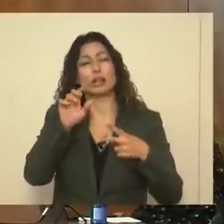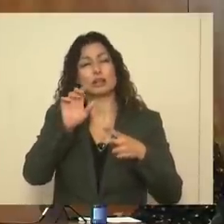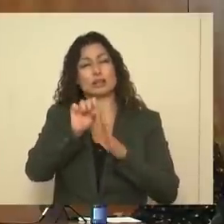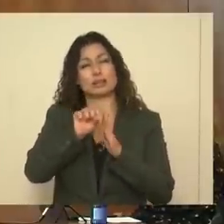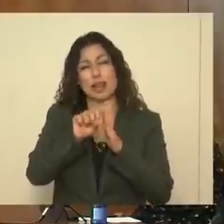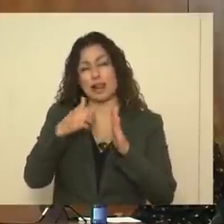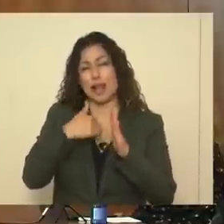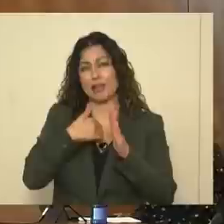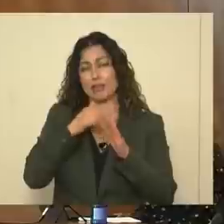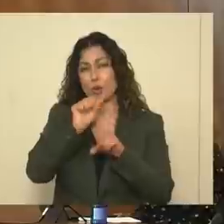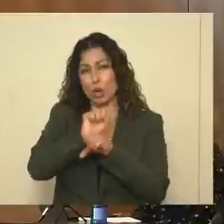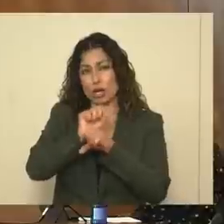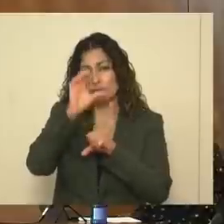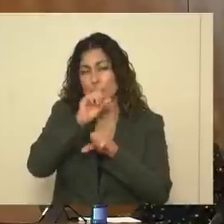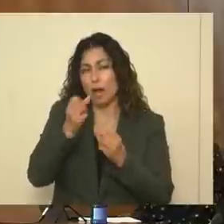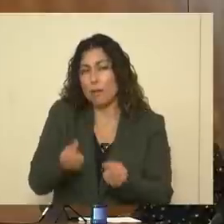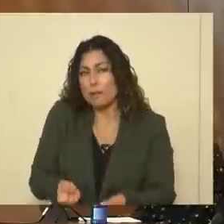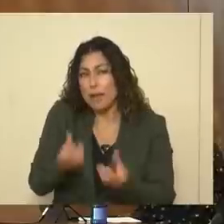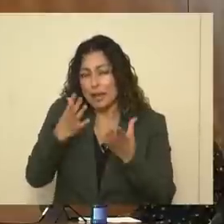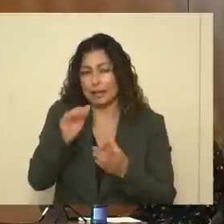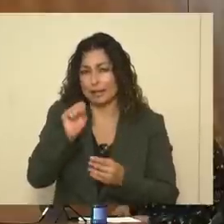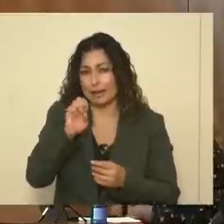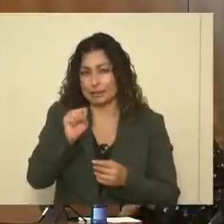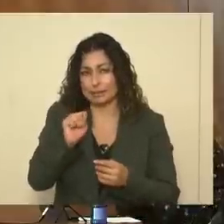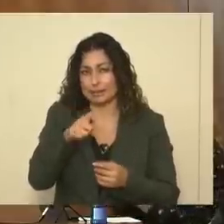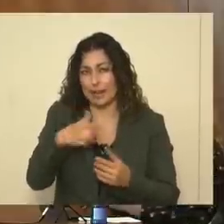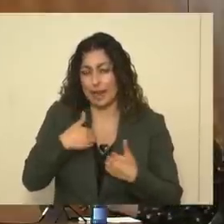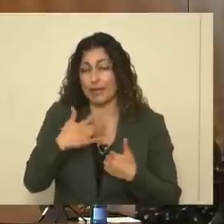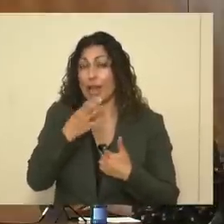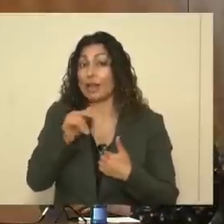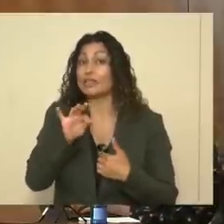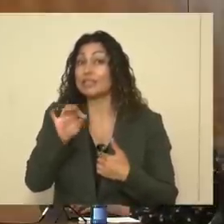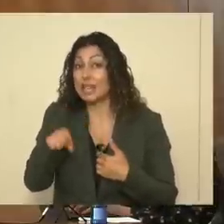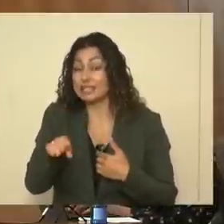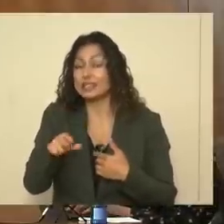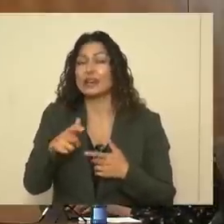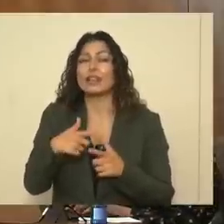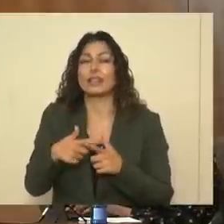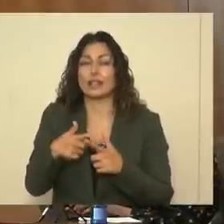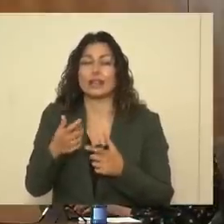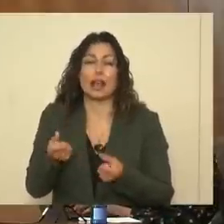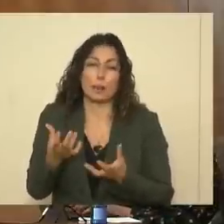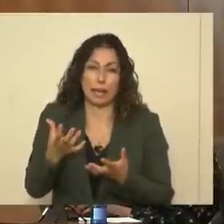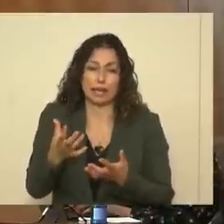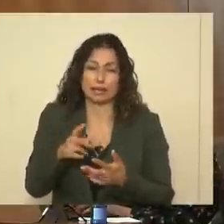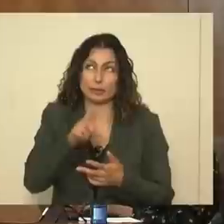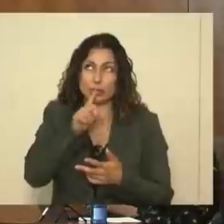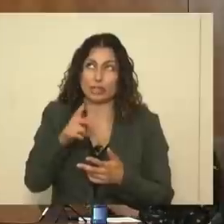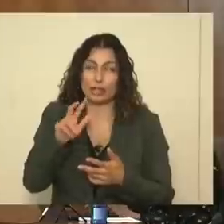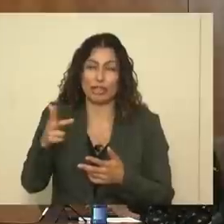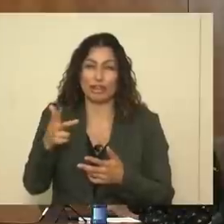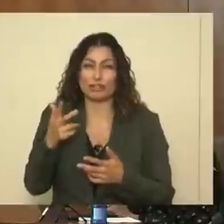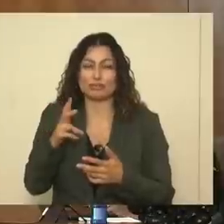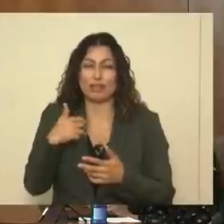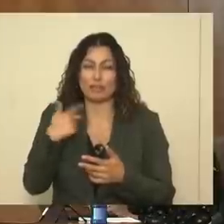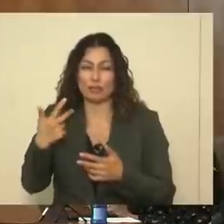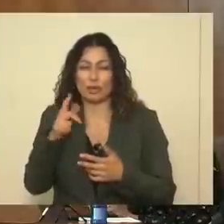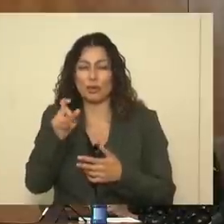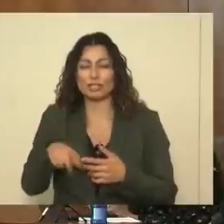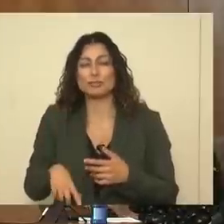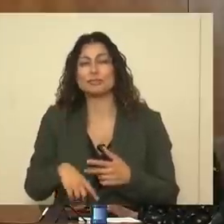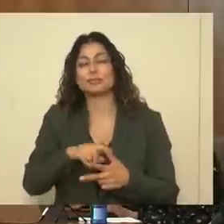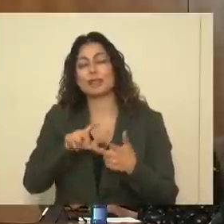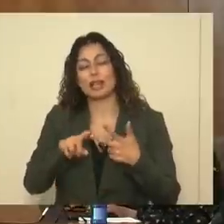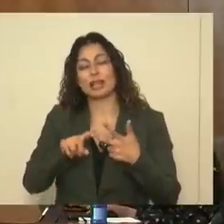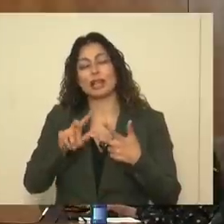active cases it actually has right now? And if so, how many? Third, and I'm sorry, I have three questions. I went through and